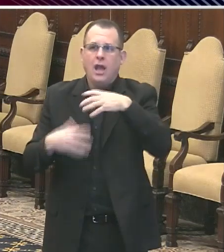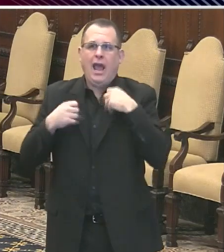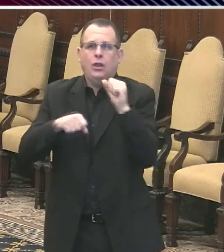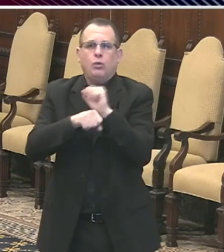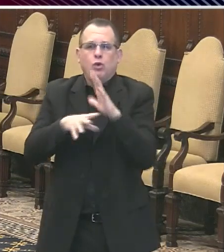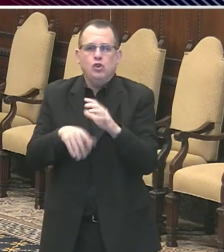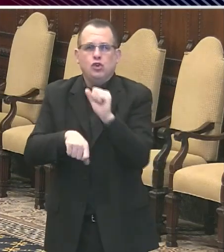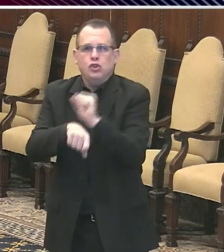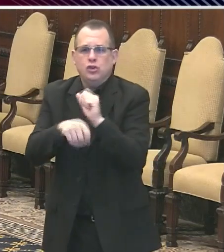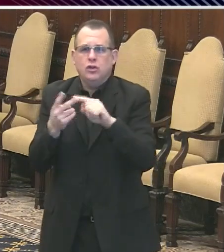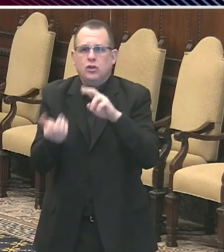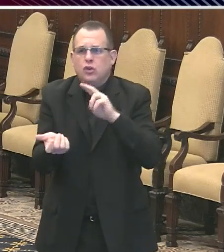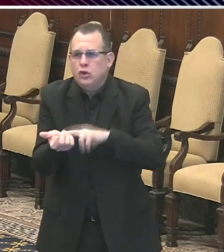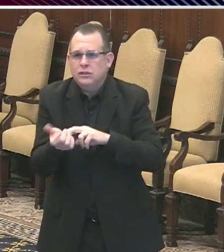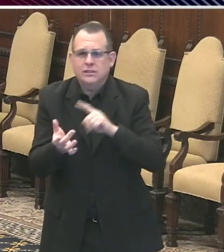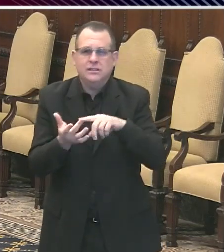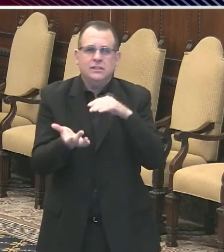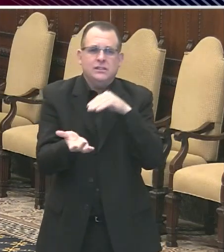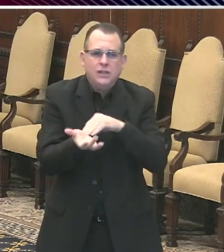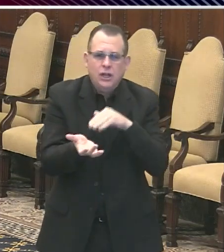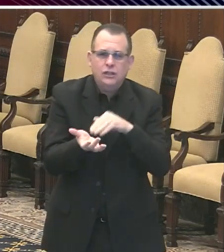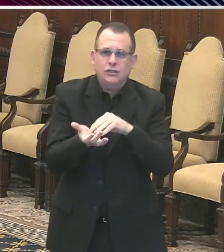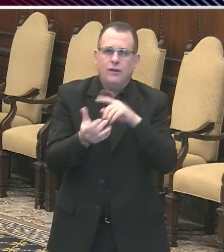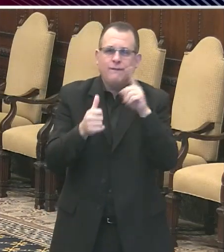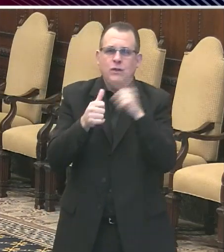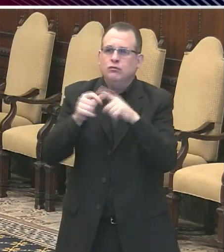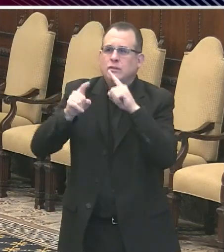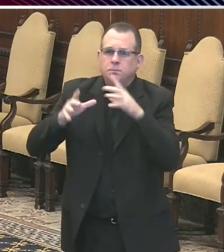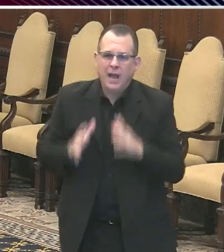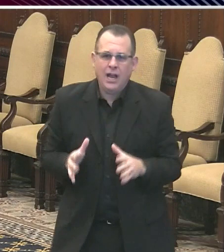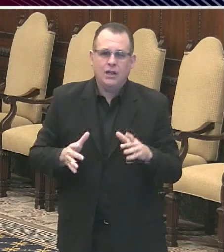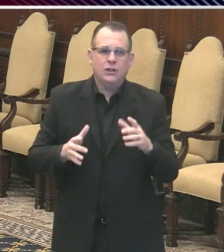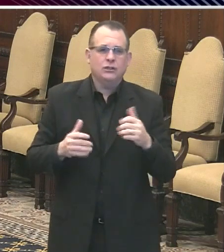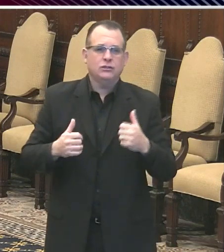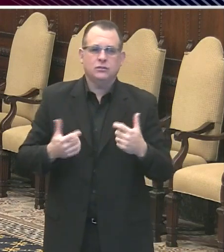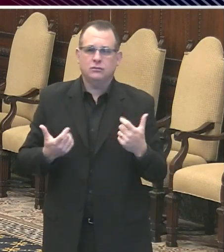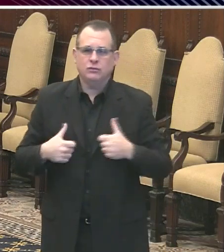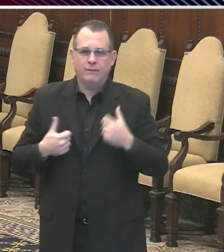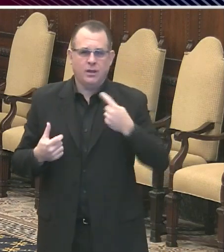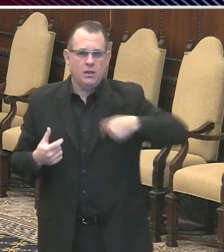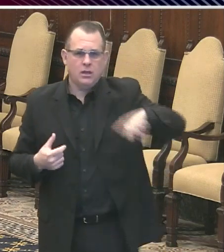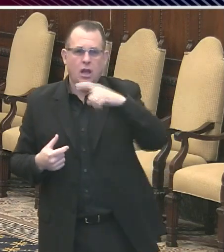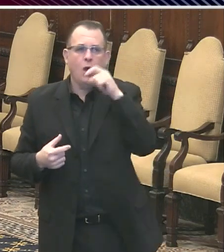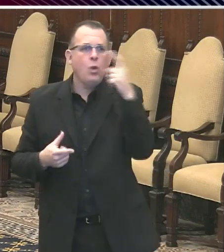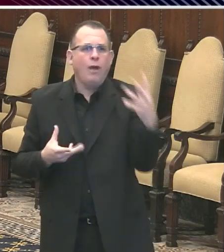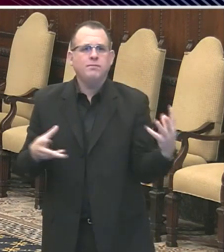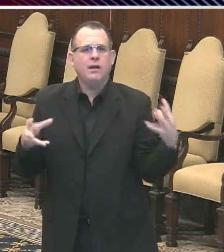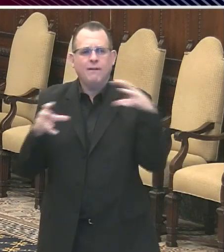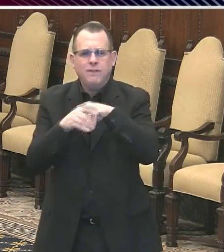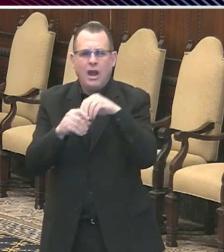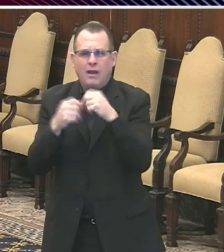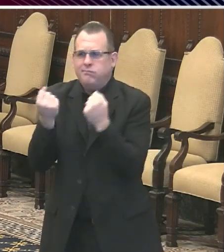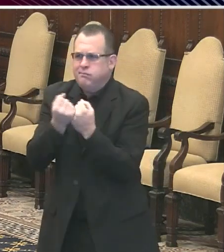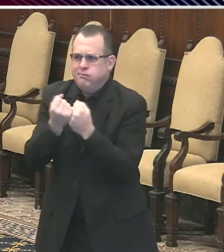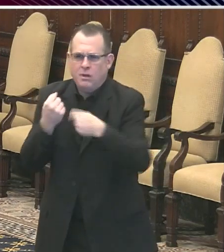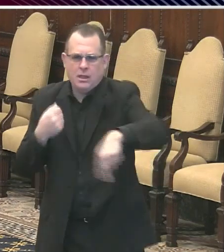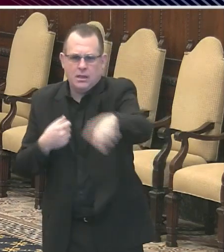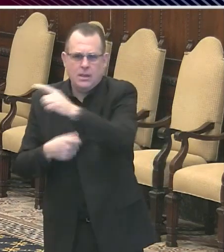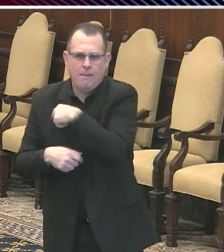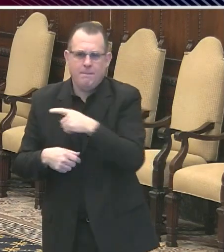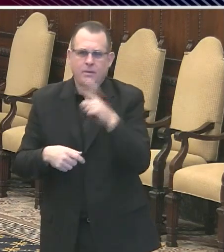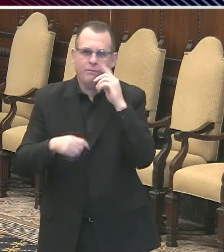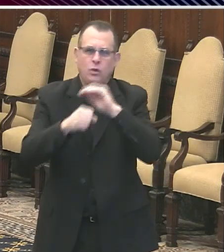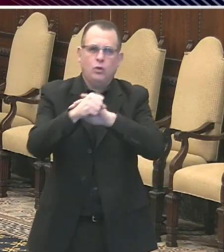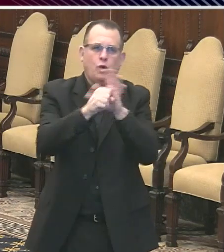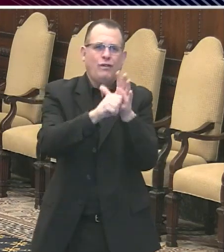other essential personnel while standing in solidarity with all Americans during the COVID-19 pandemic. Residents along the flight